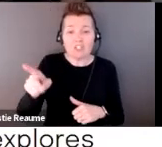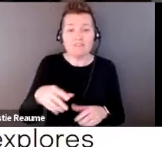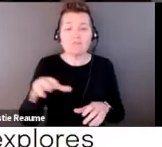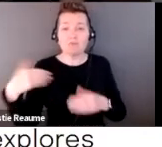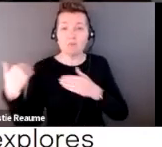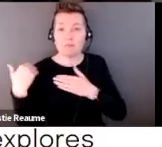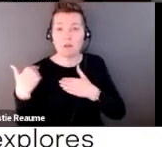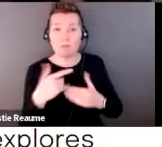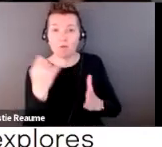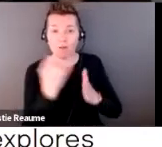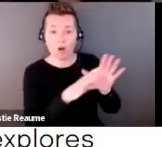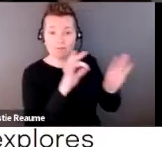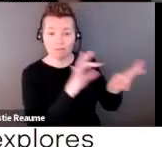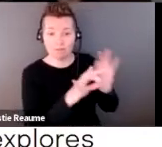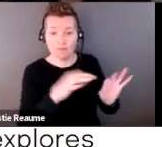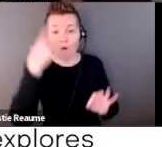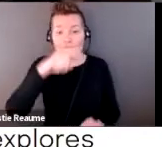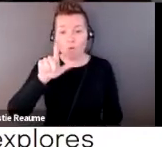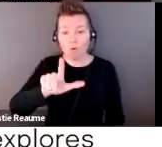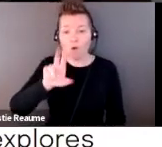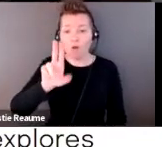disabled and chronically ill artists.